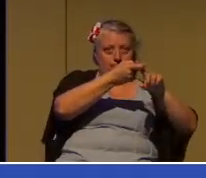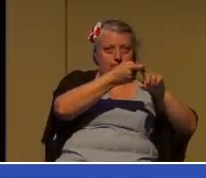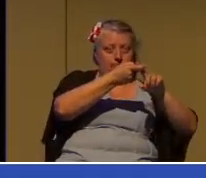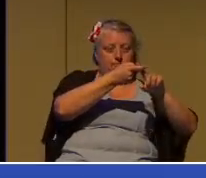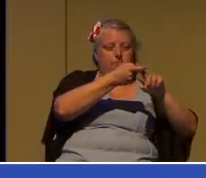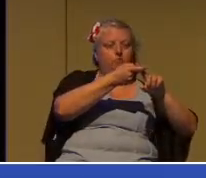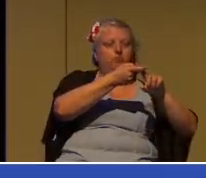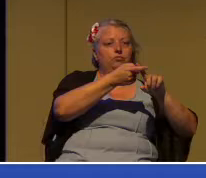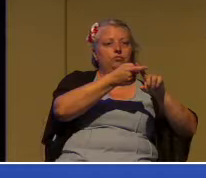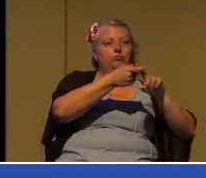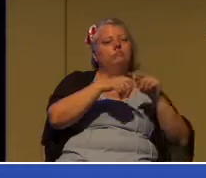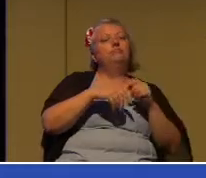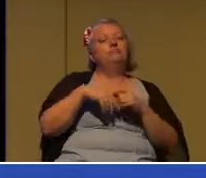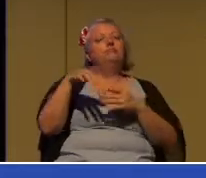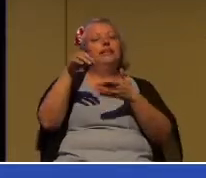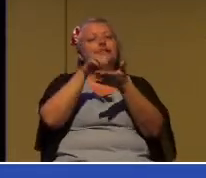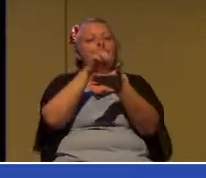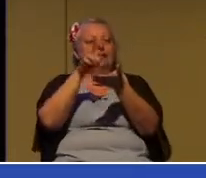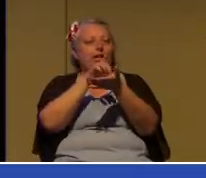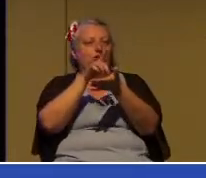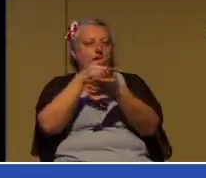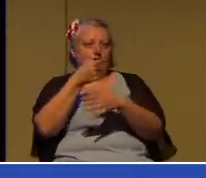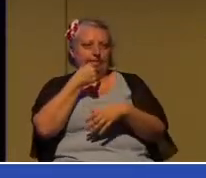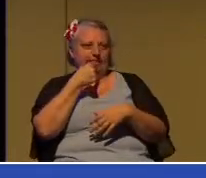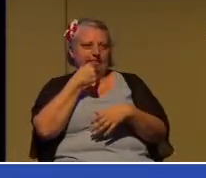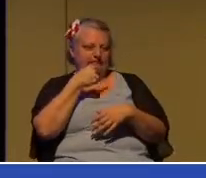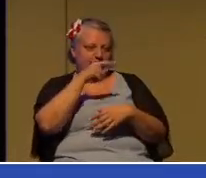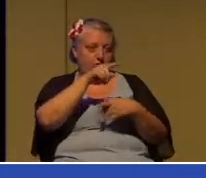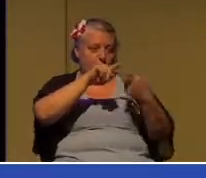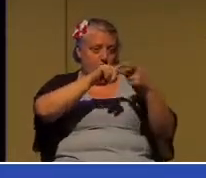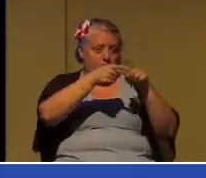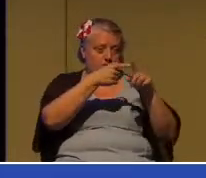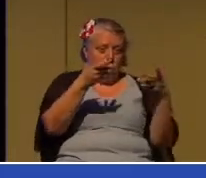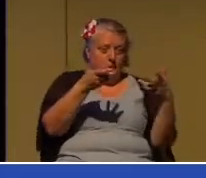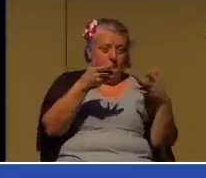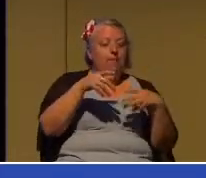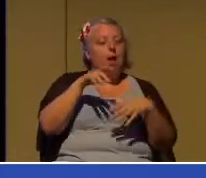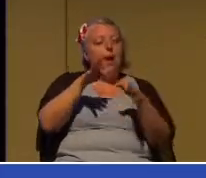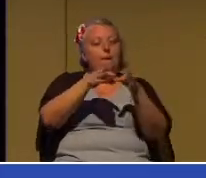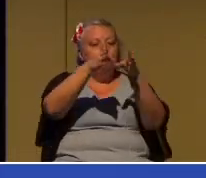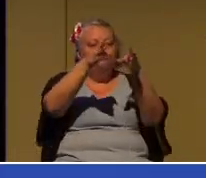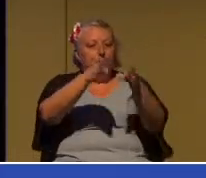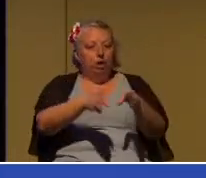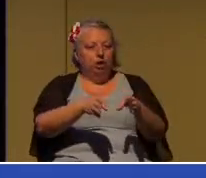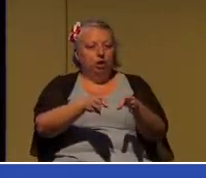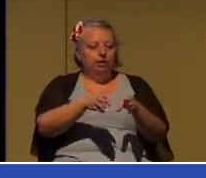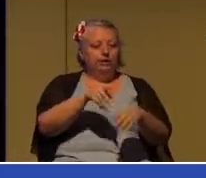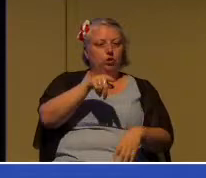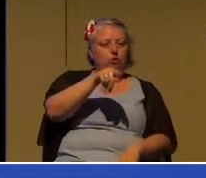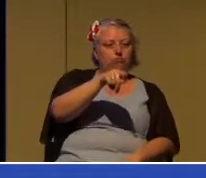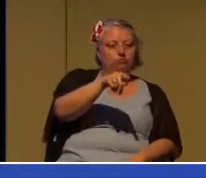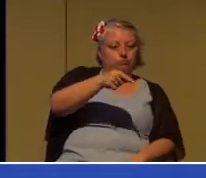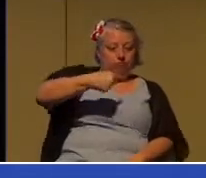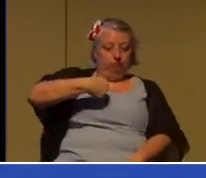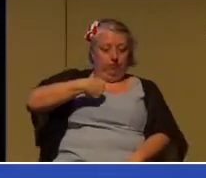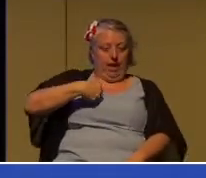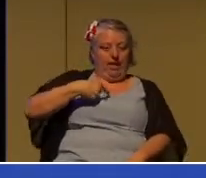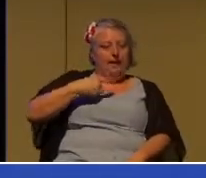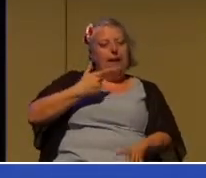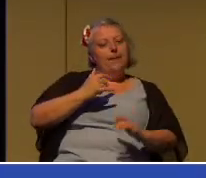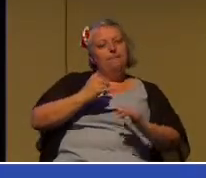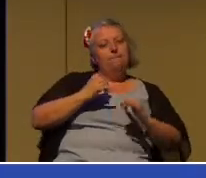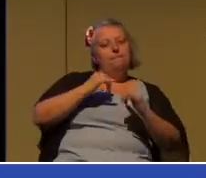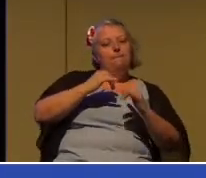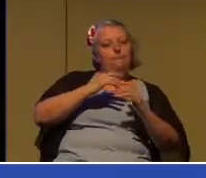Friendship, dictionary definition, a person with whom you have a mutual bond of affection.